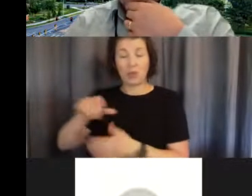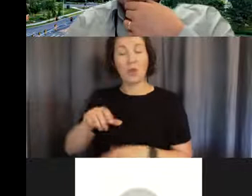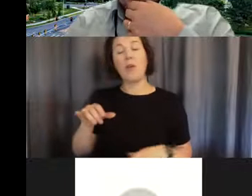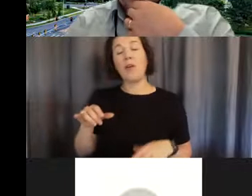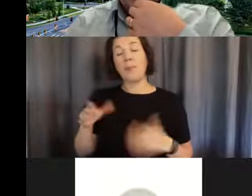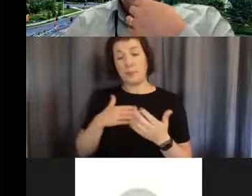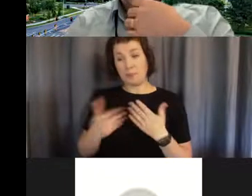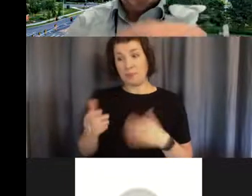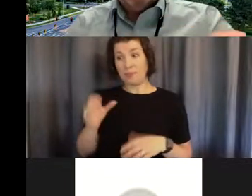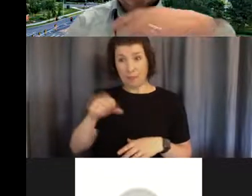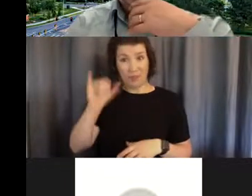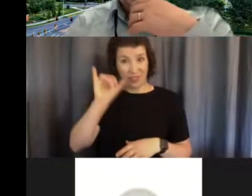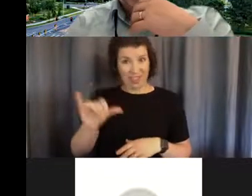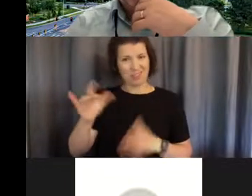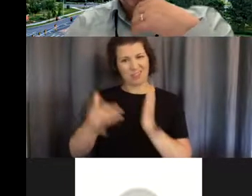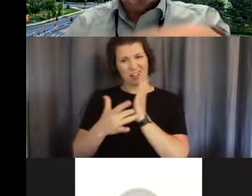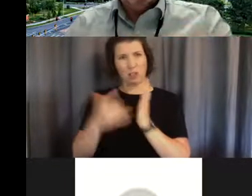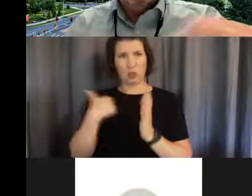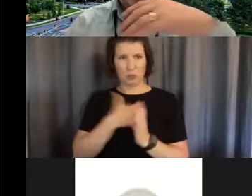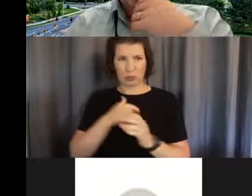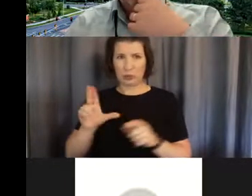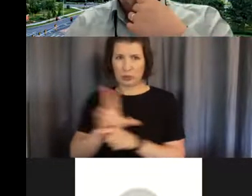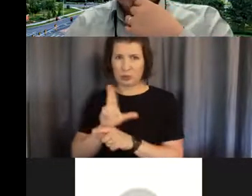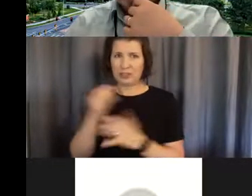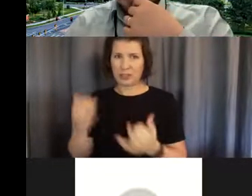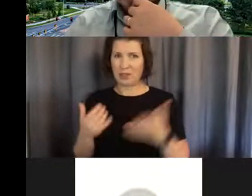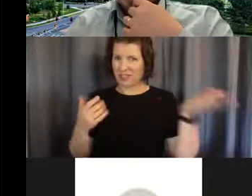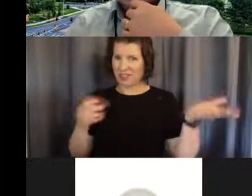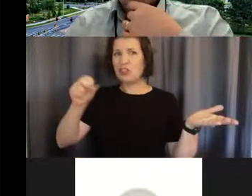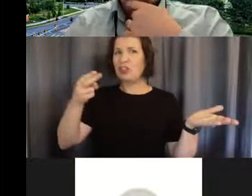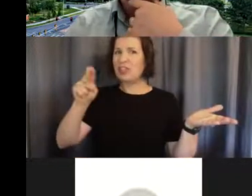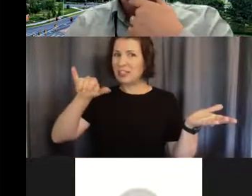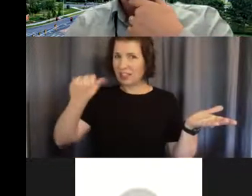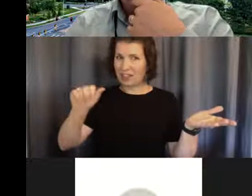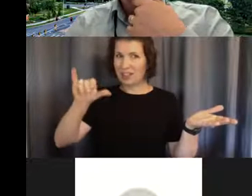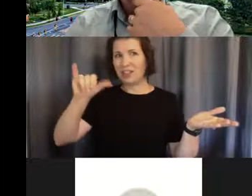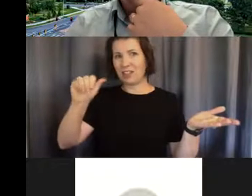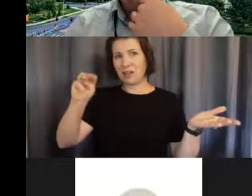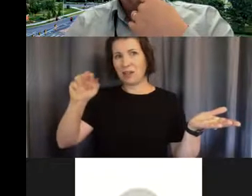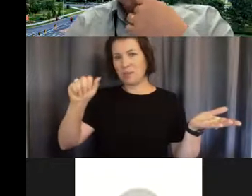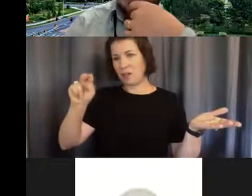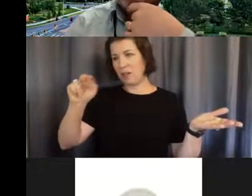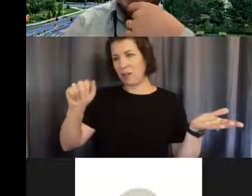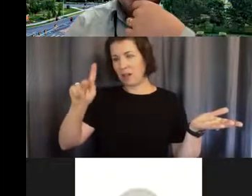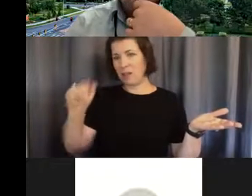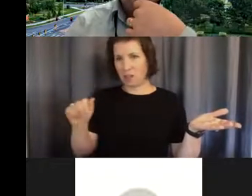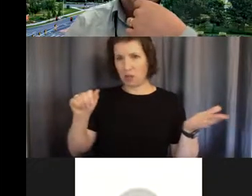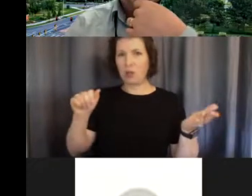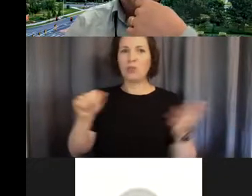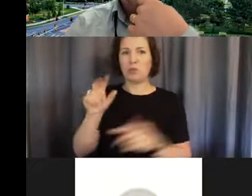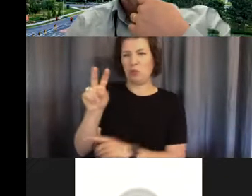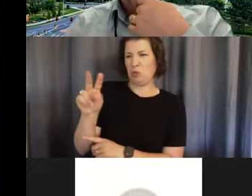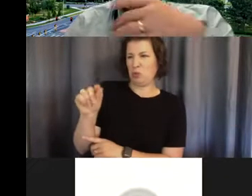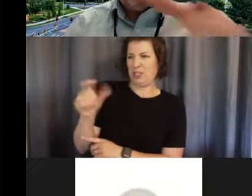in our lab. And here's Shinya Yamanaka who won the Nobel prize in 2012 for this paper.